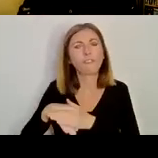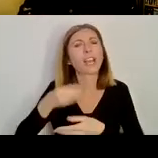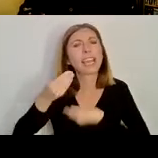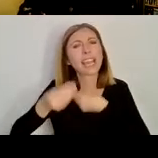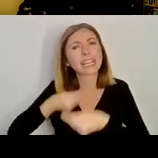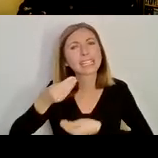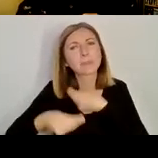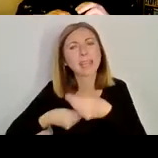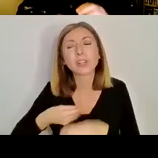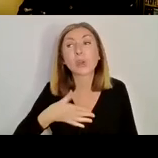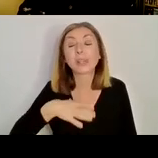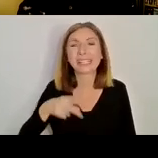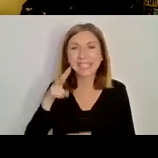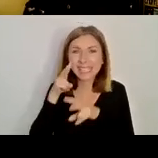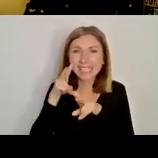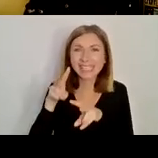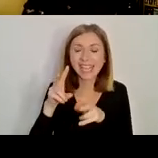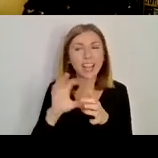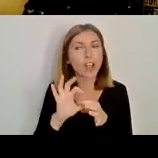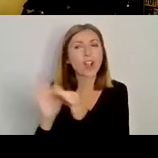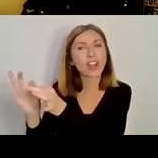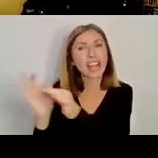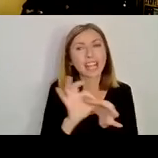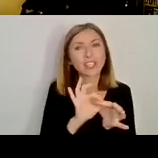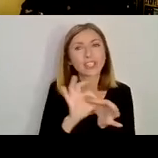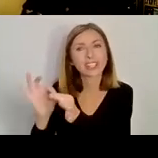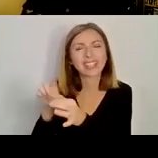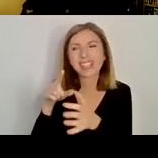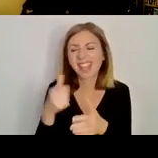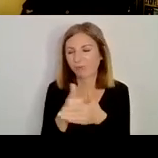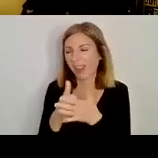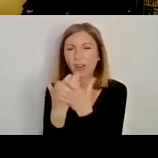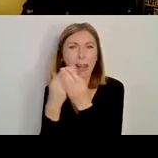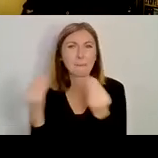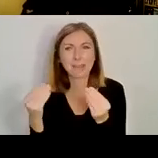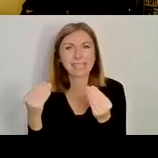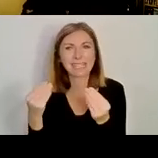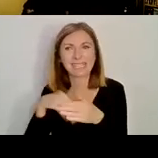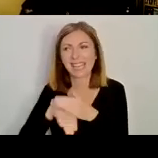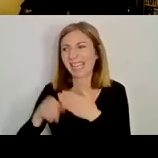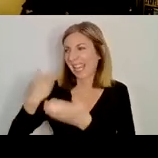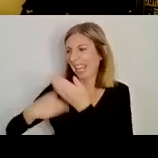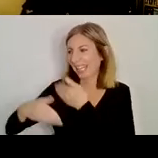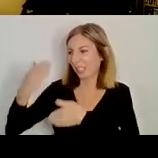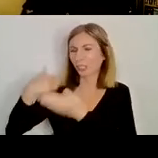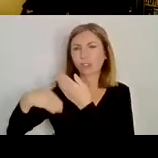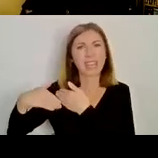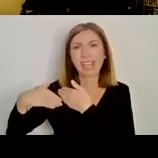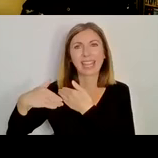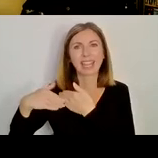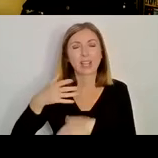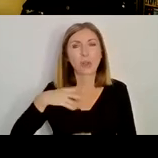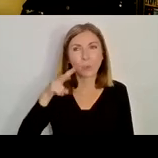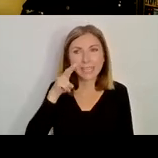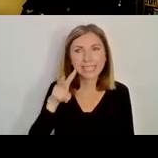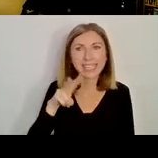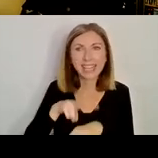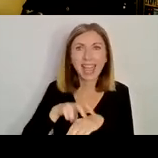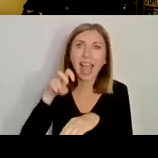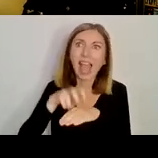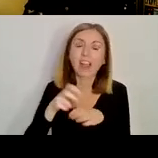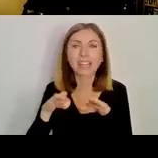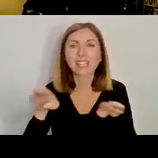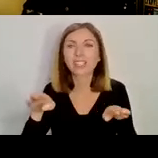as a whole, and the connections that people had with each other across the Irish Sea. The Irish Sea isn't a boundary, the Irish Sea is what